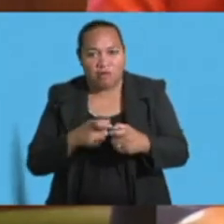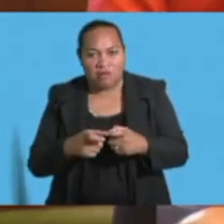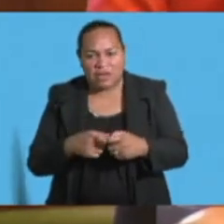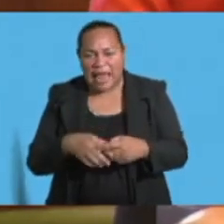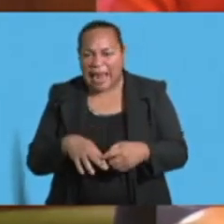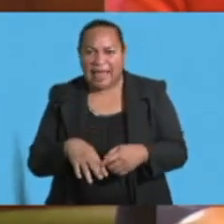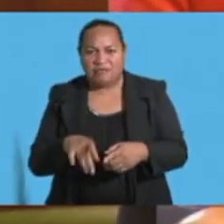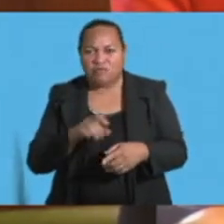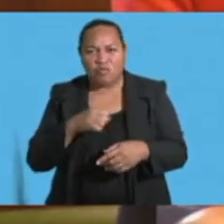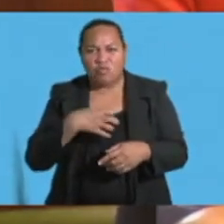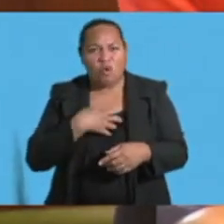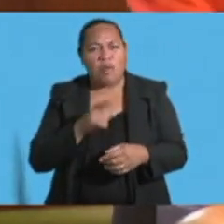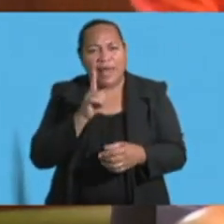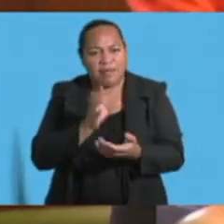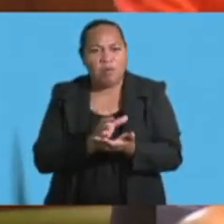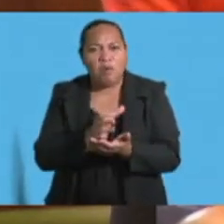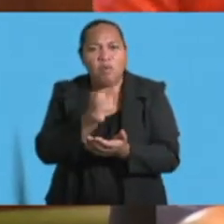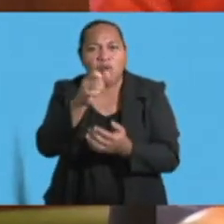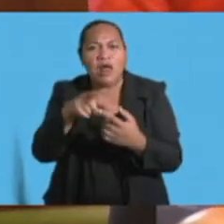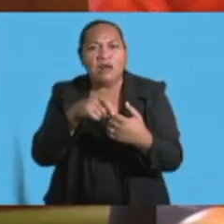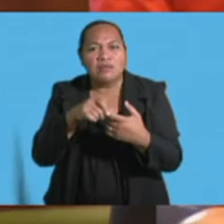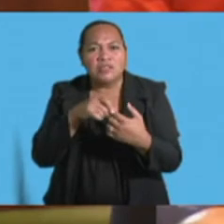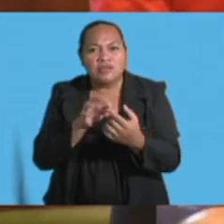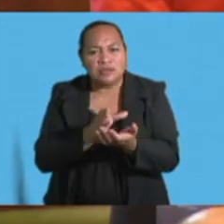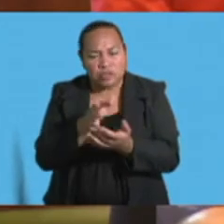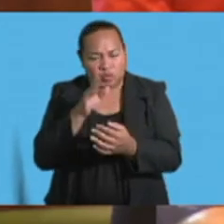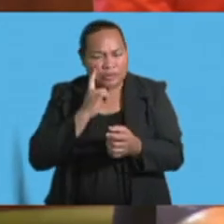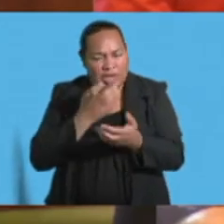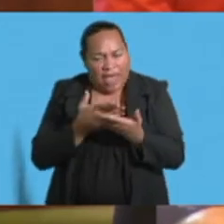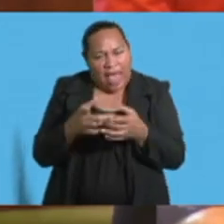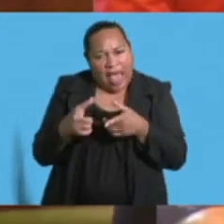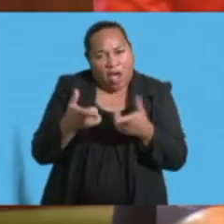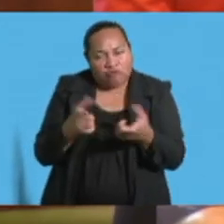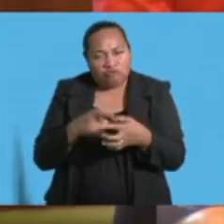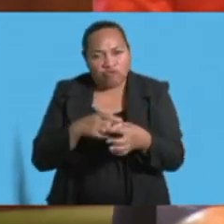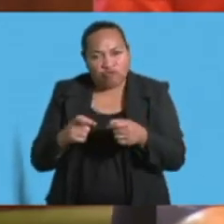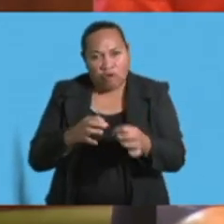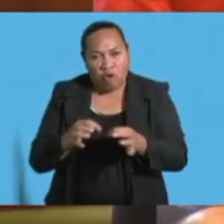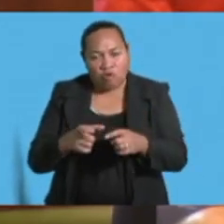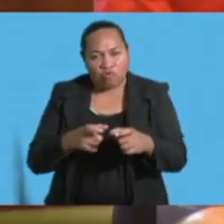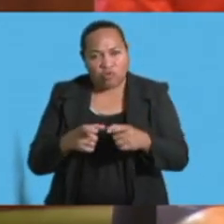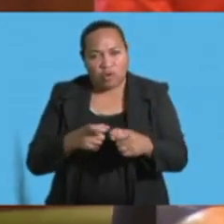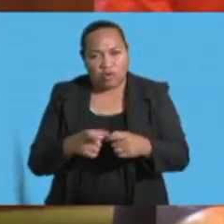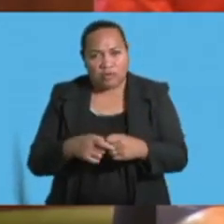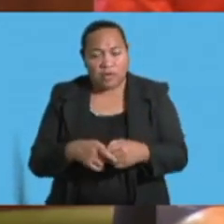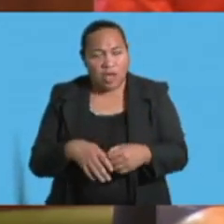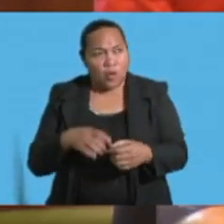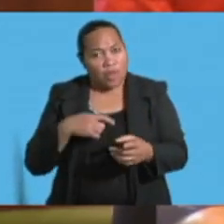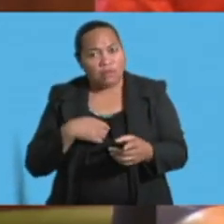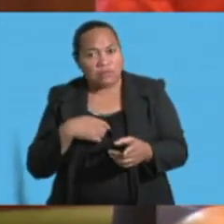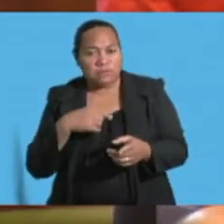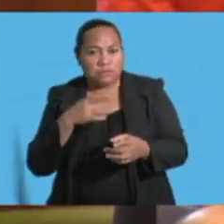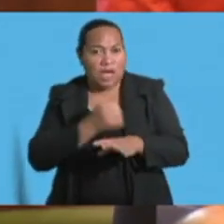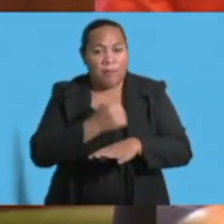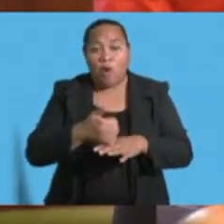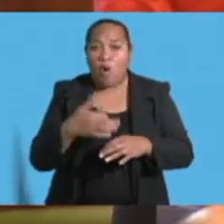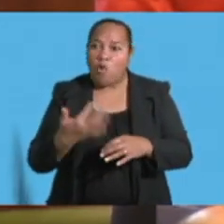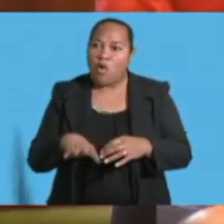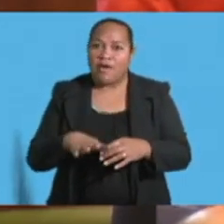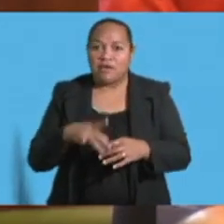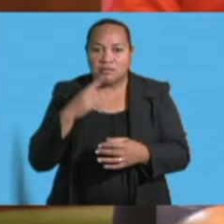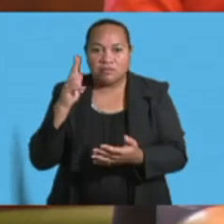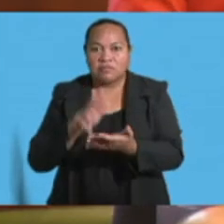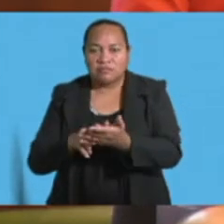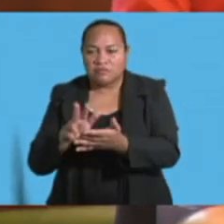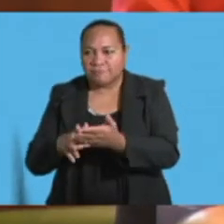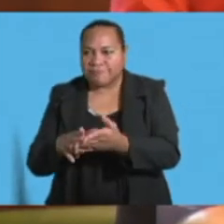-use plastic bottles. The Ministry recently launched a pledge of no straw use with school children throughout schools in